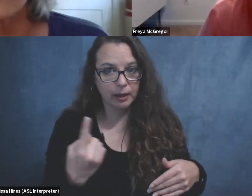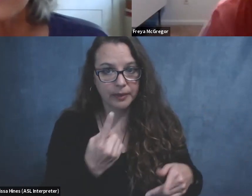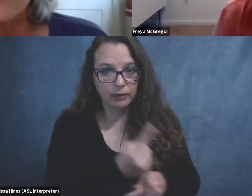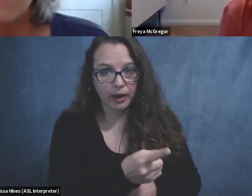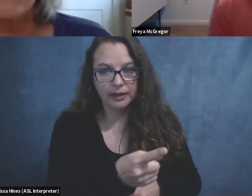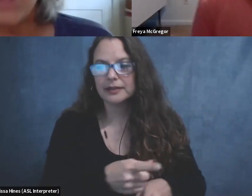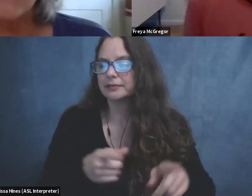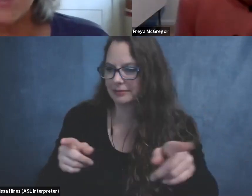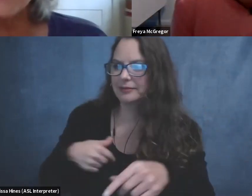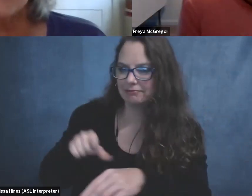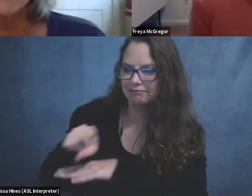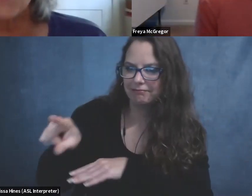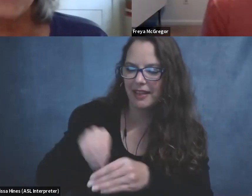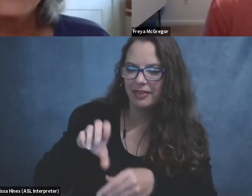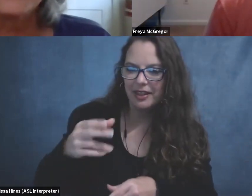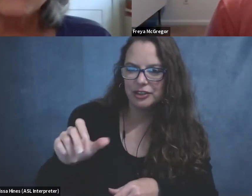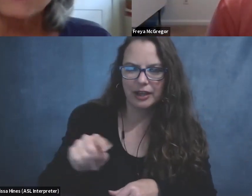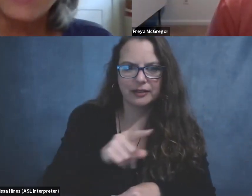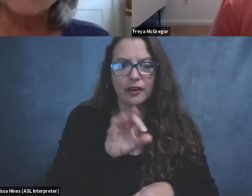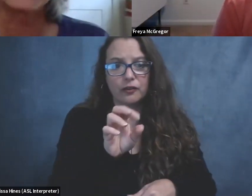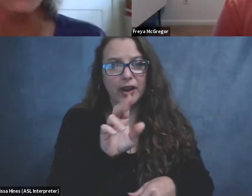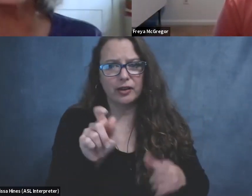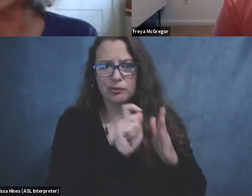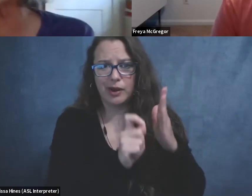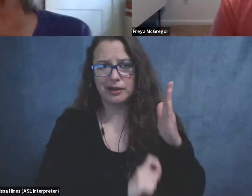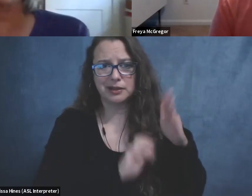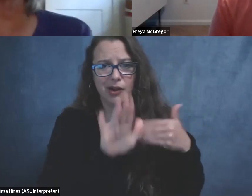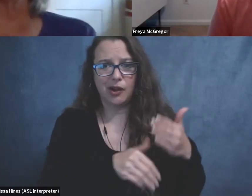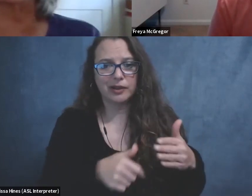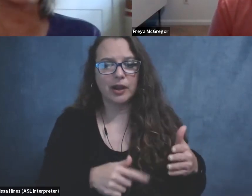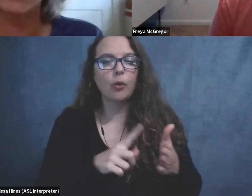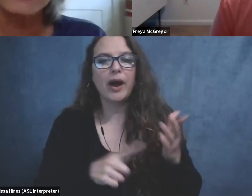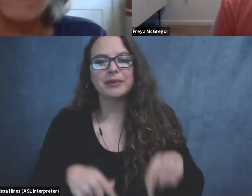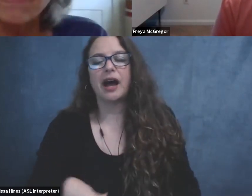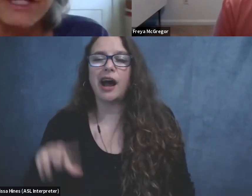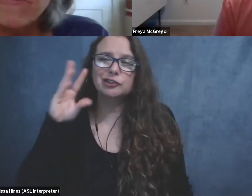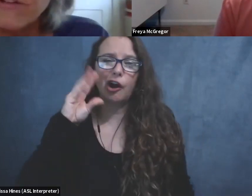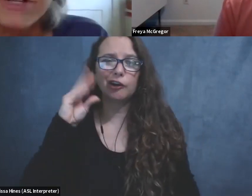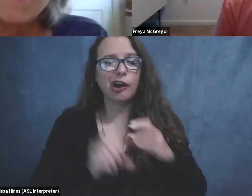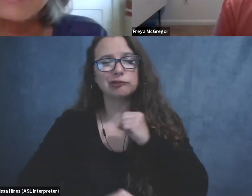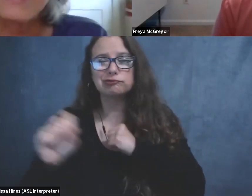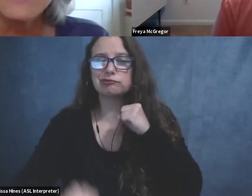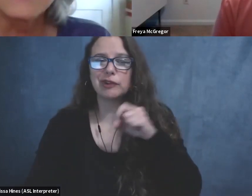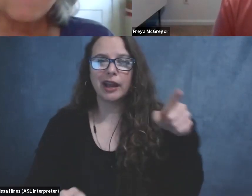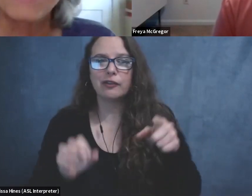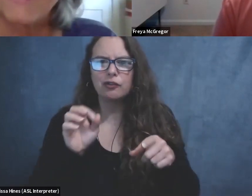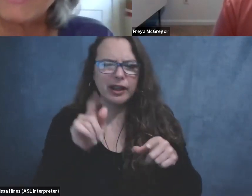Okay. Yeah. Freya writes all this up. Here's really what happens. I talk and talk and talk and Freya is like really, really, really busy typing it